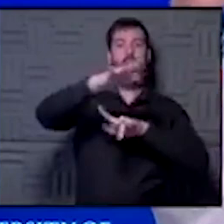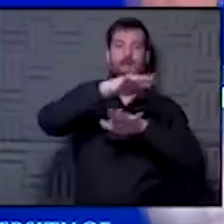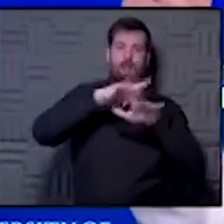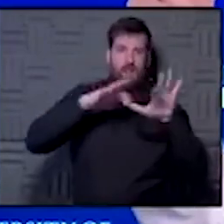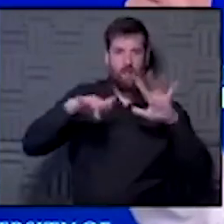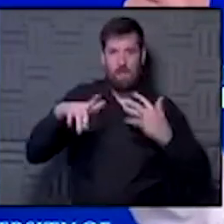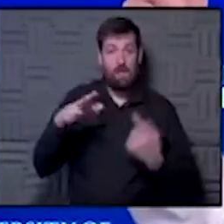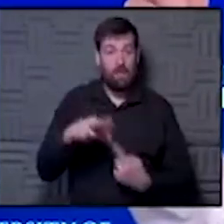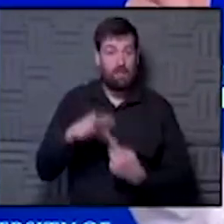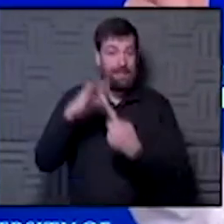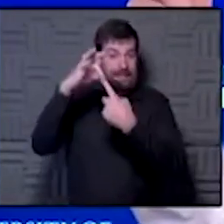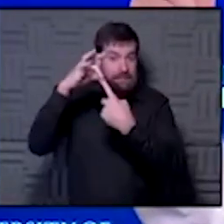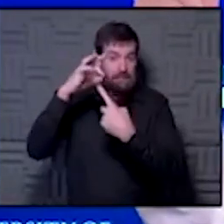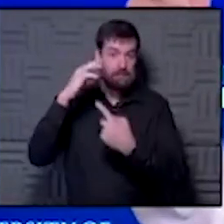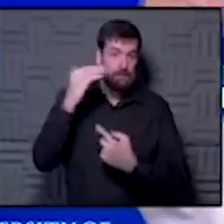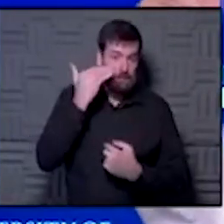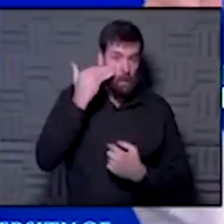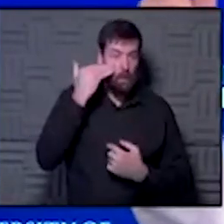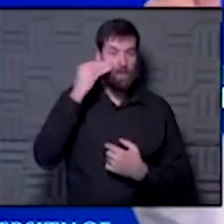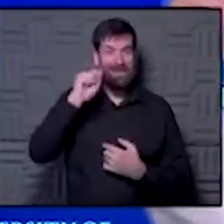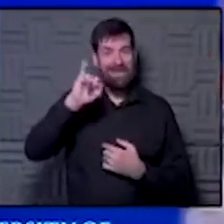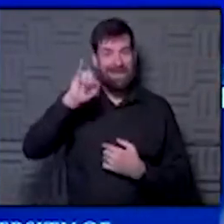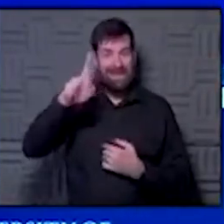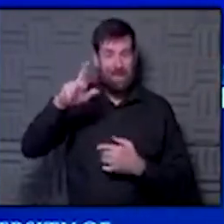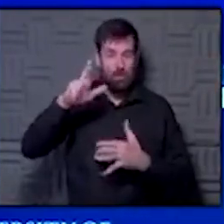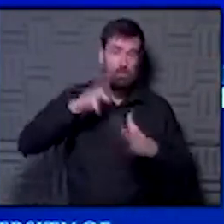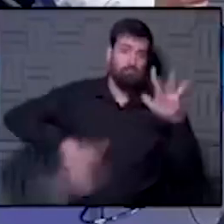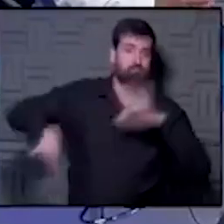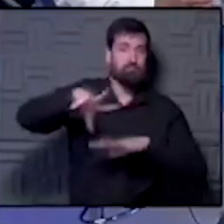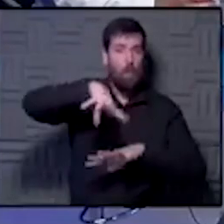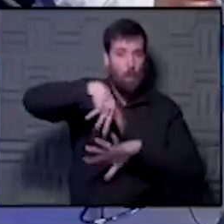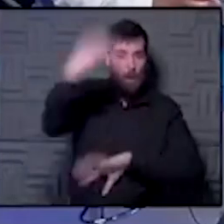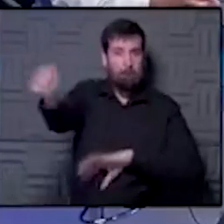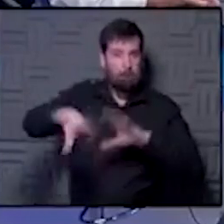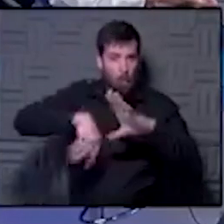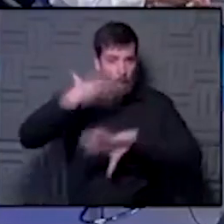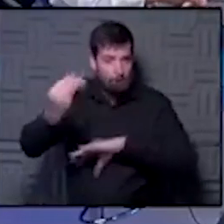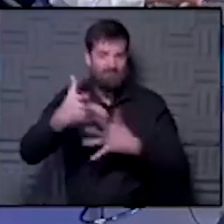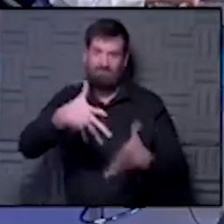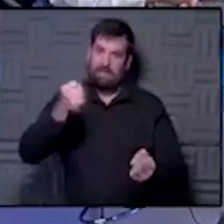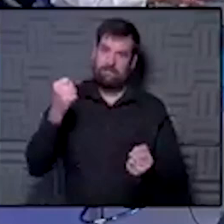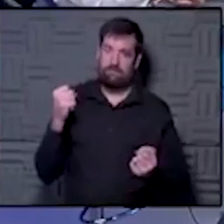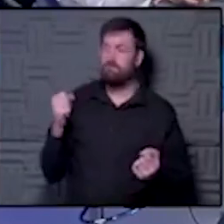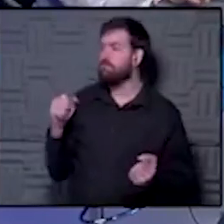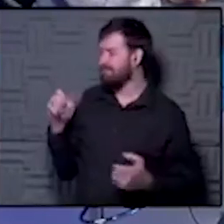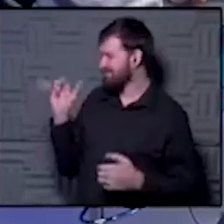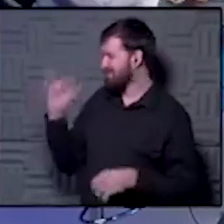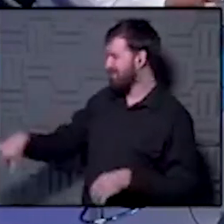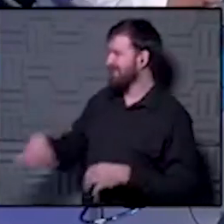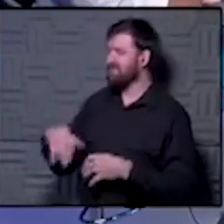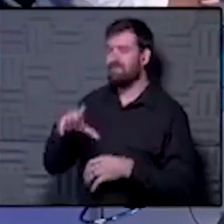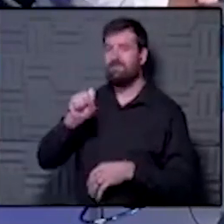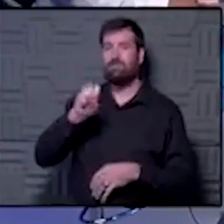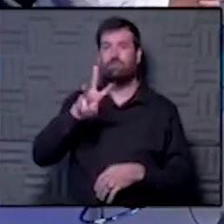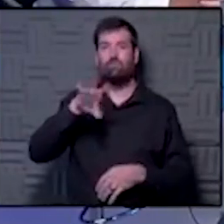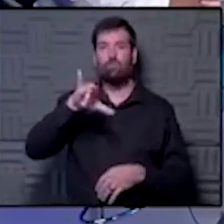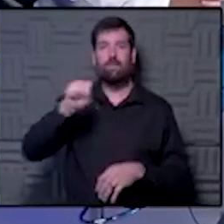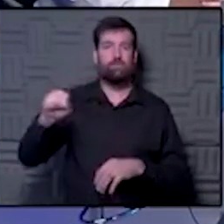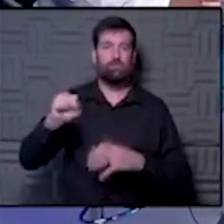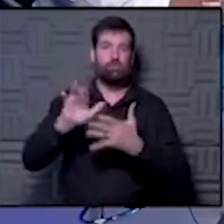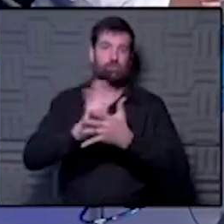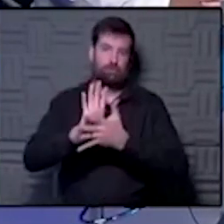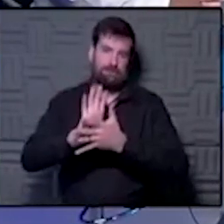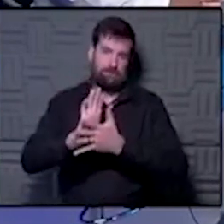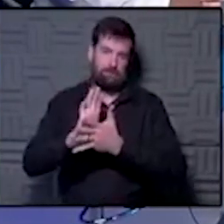unless you know that room turnover rates really fast, Amanda. Yeah, I think this kind of goes back to that Swiss cheese model. So if you are in a